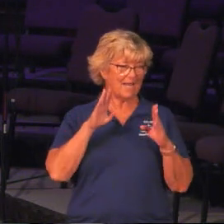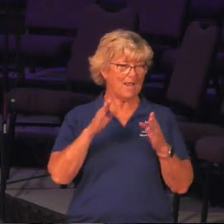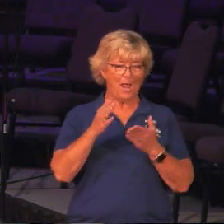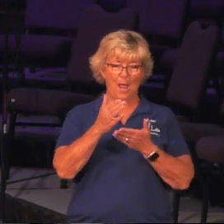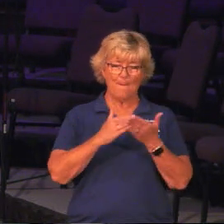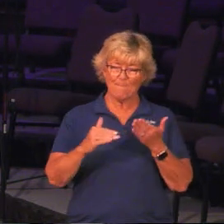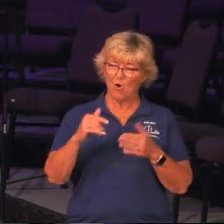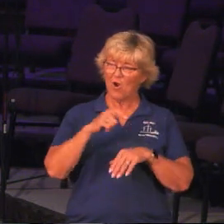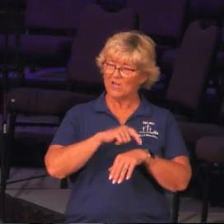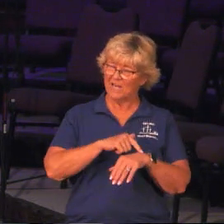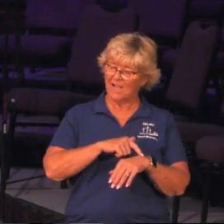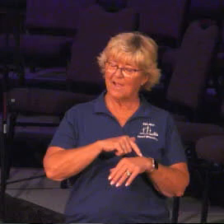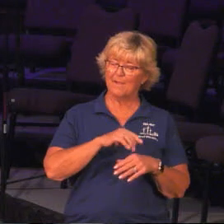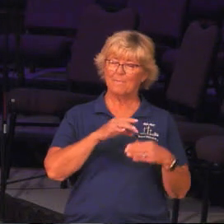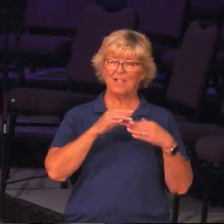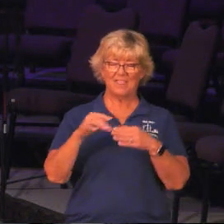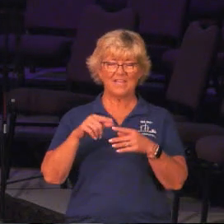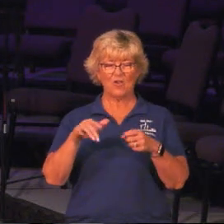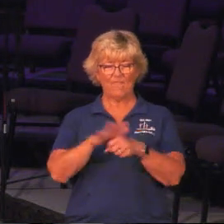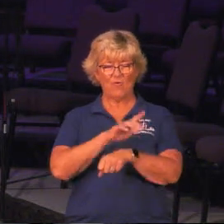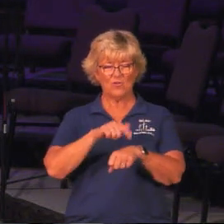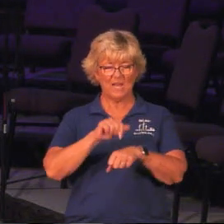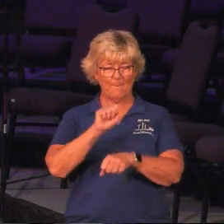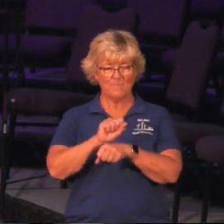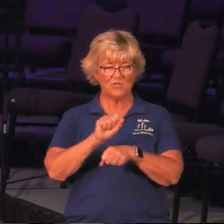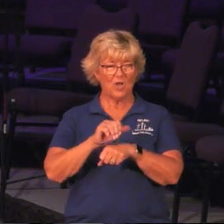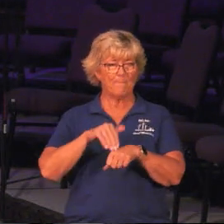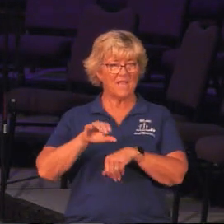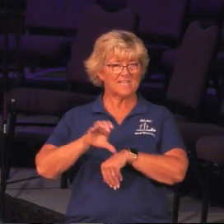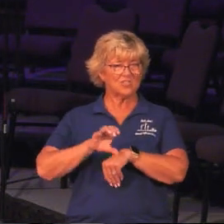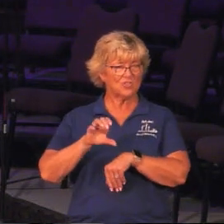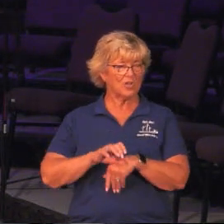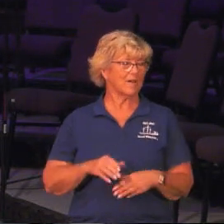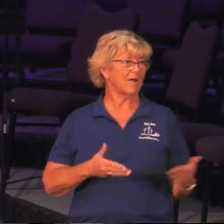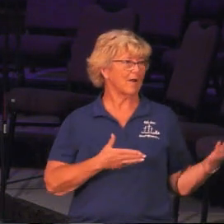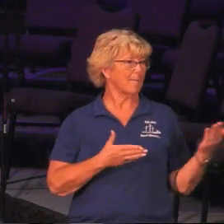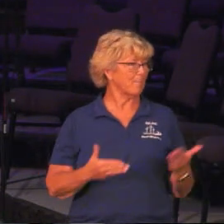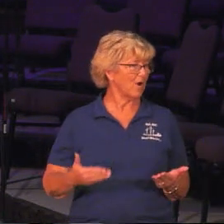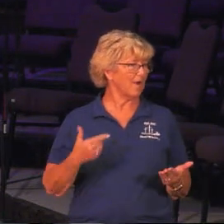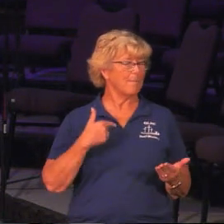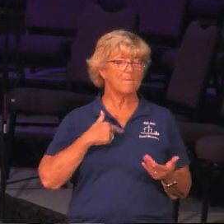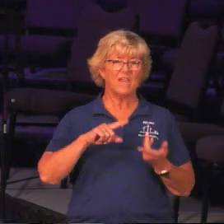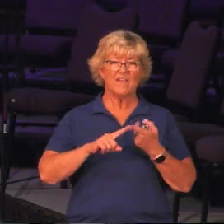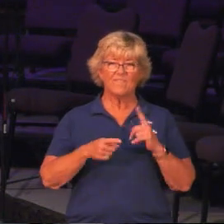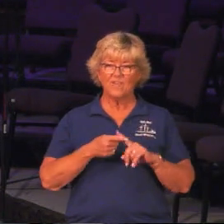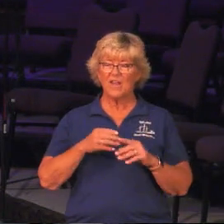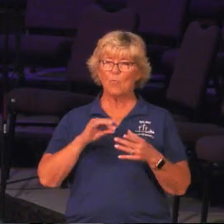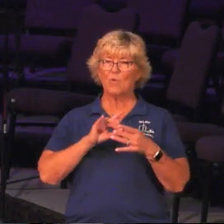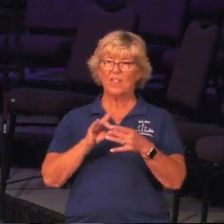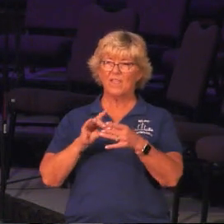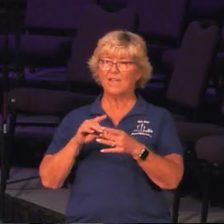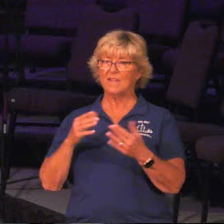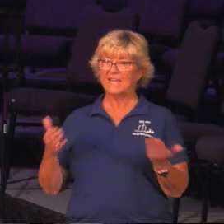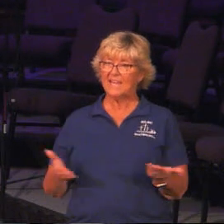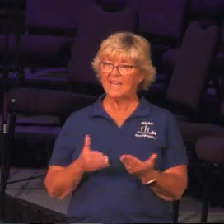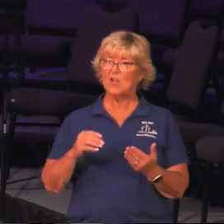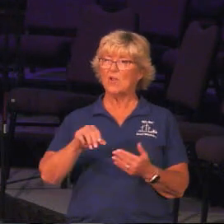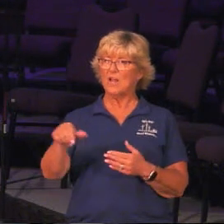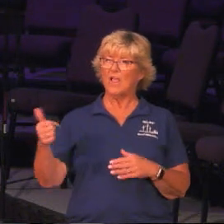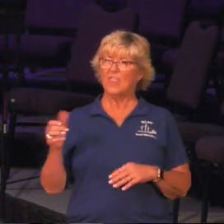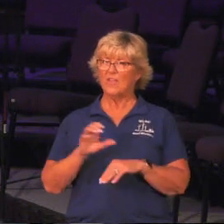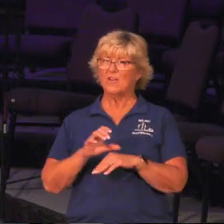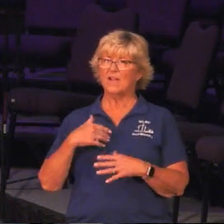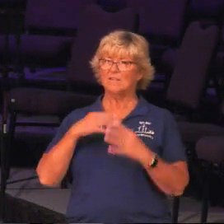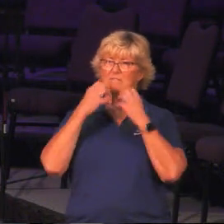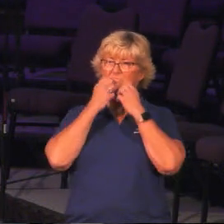job that turned into a full-time job and has brought me friends and relationships at this church and other churches that I hold so dear